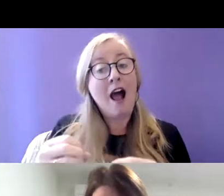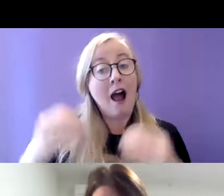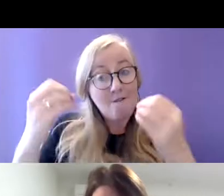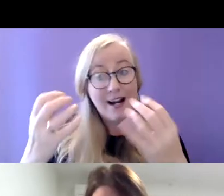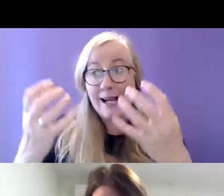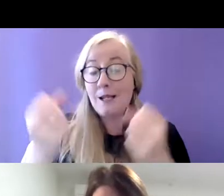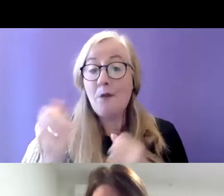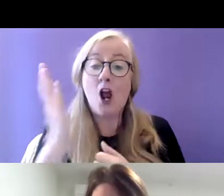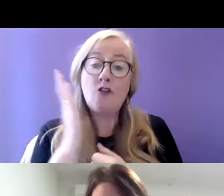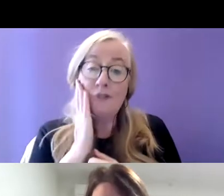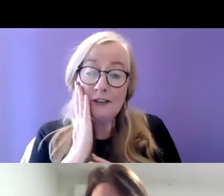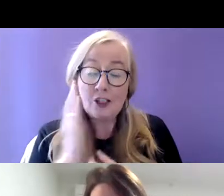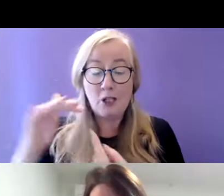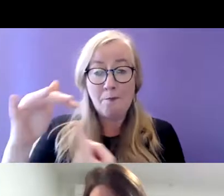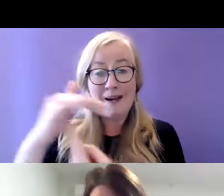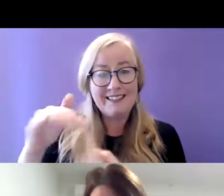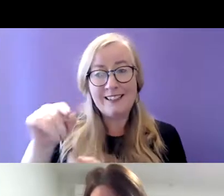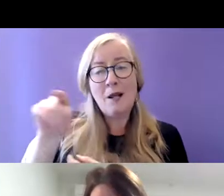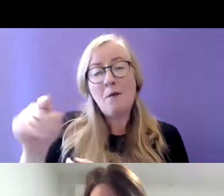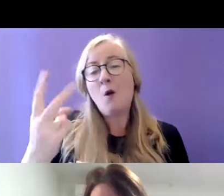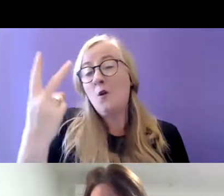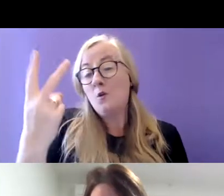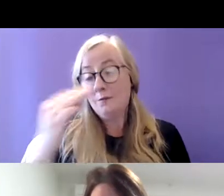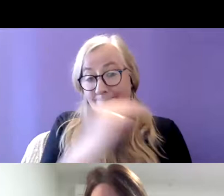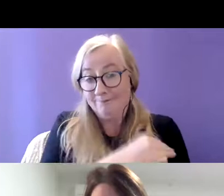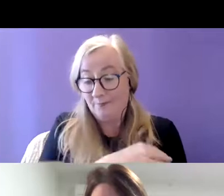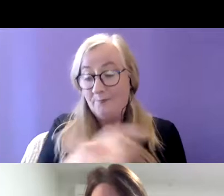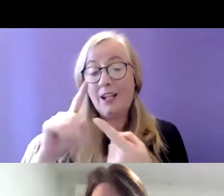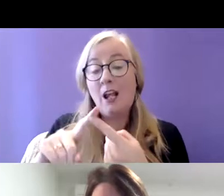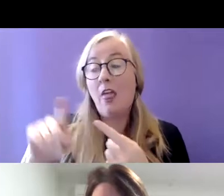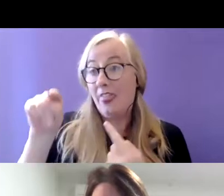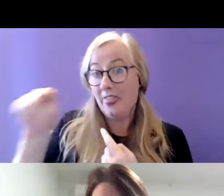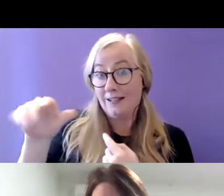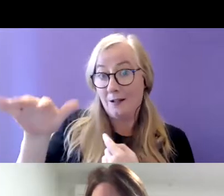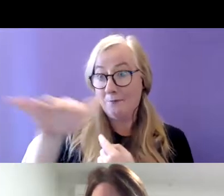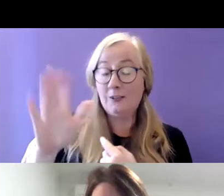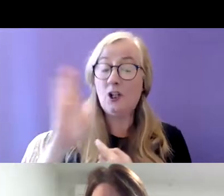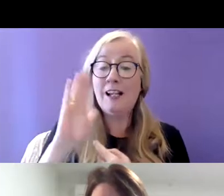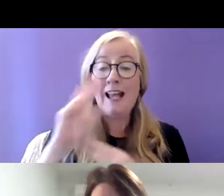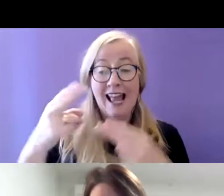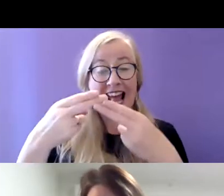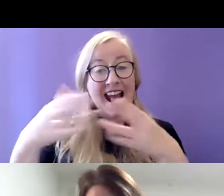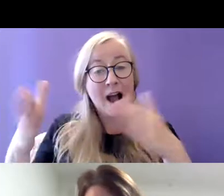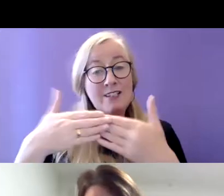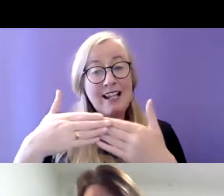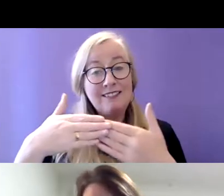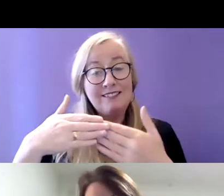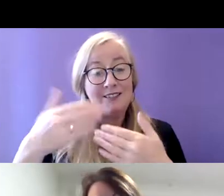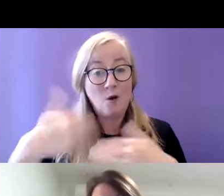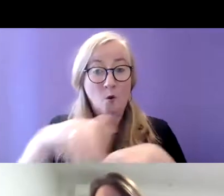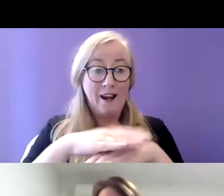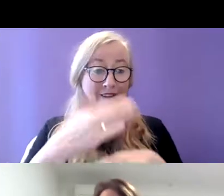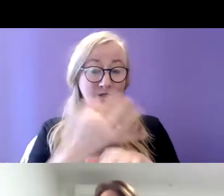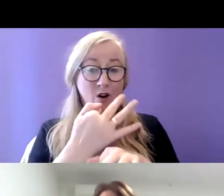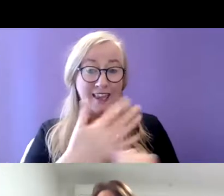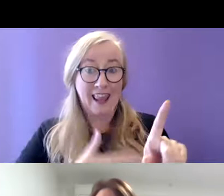residential place. However, there's two issues with this. The residential place was outside of the catchment where her father lived and